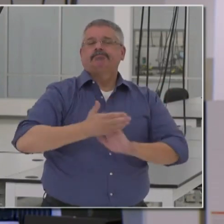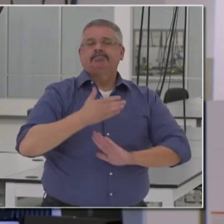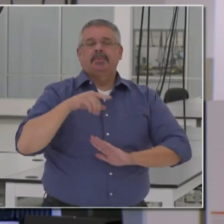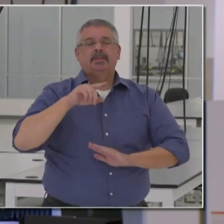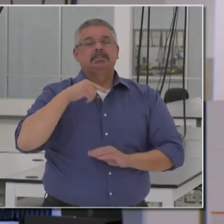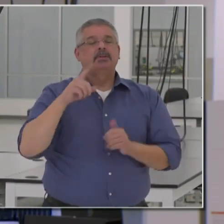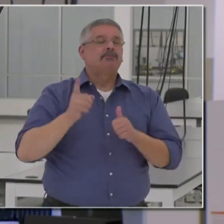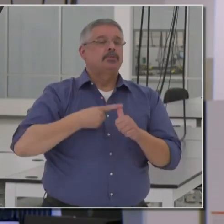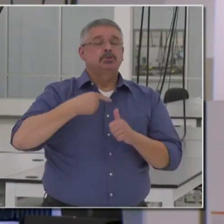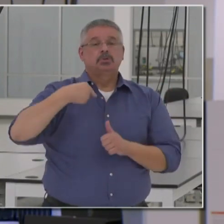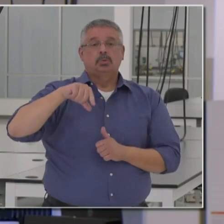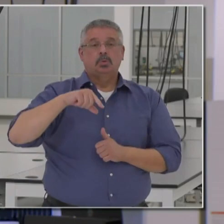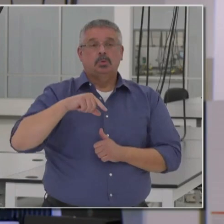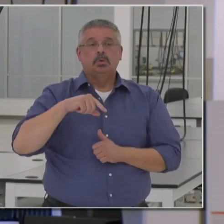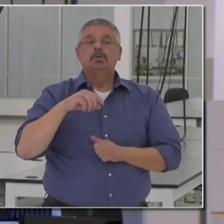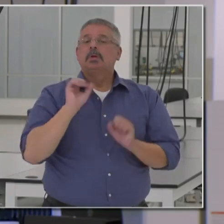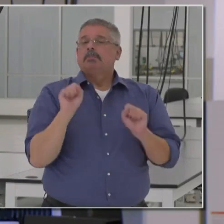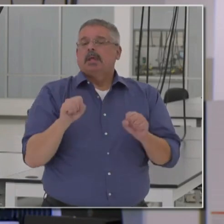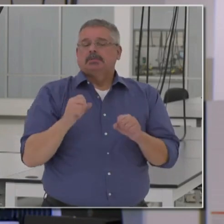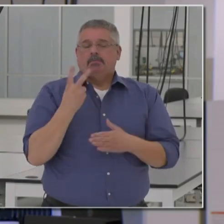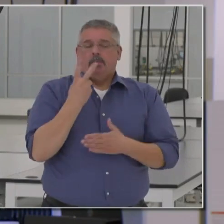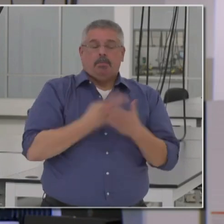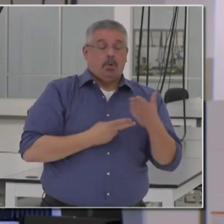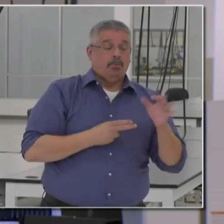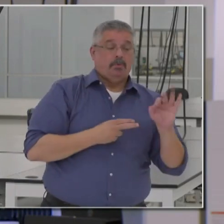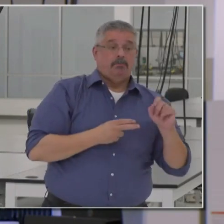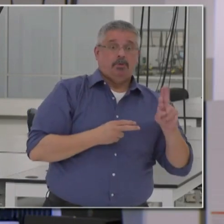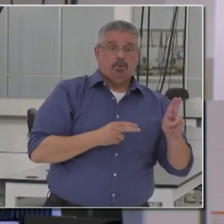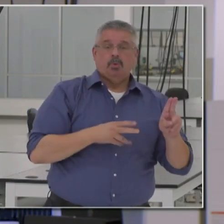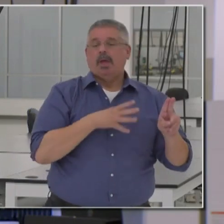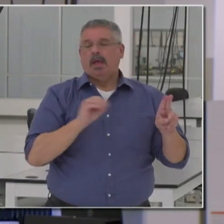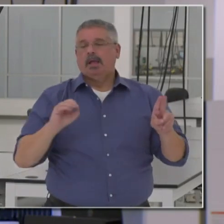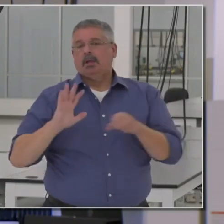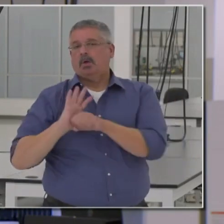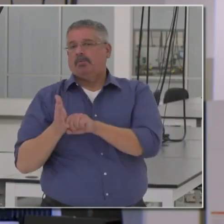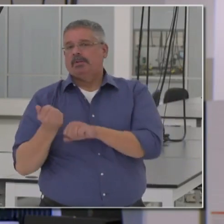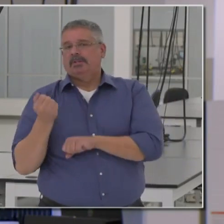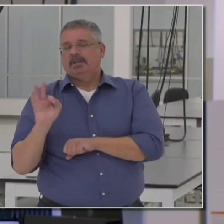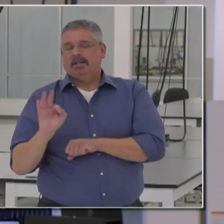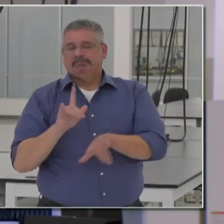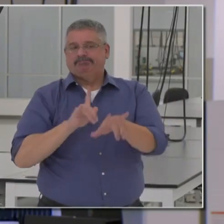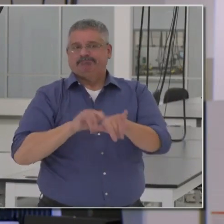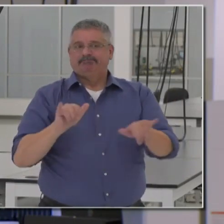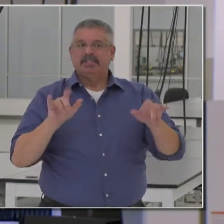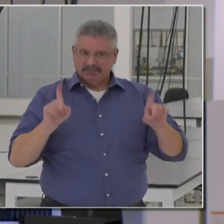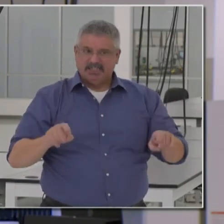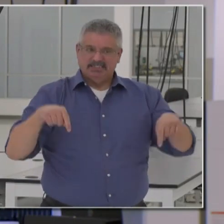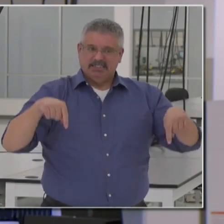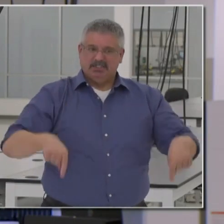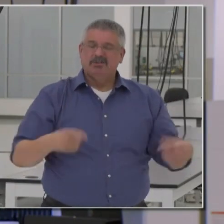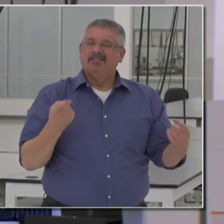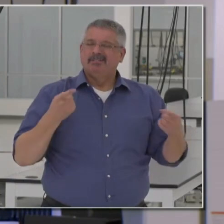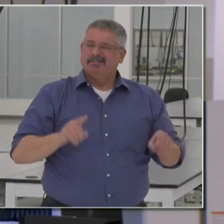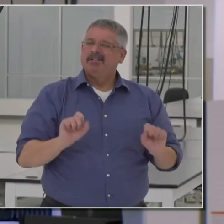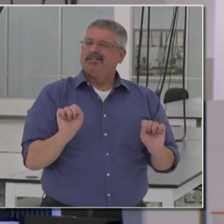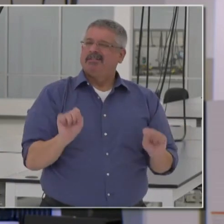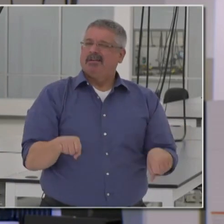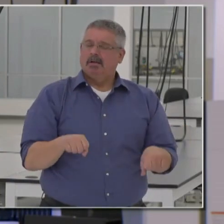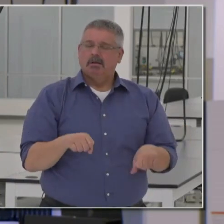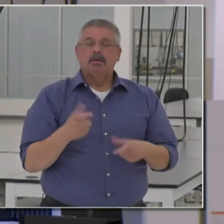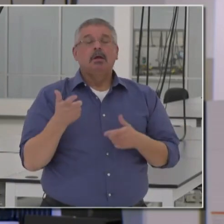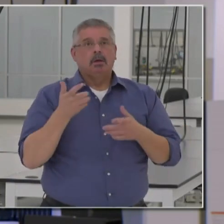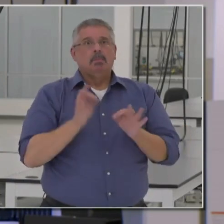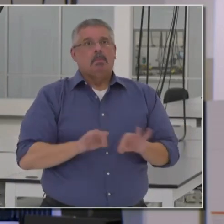first quarter in the capacity to test for both flu and COVID concurrently exists and will be a big part